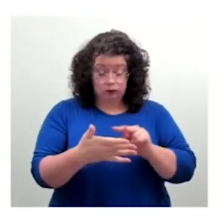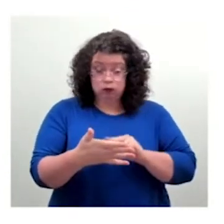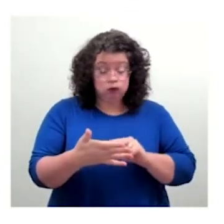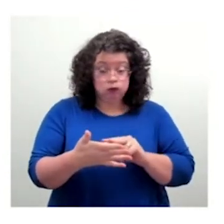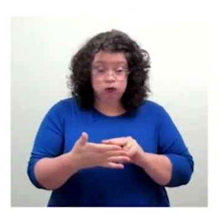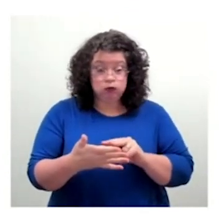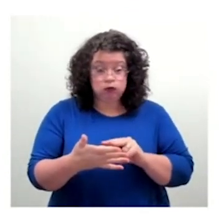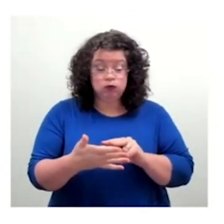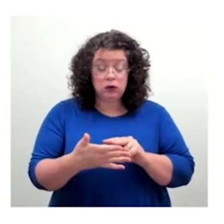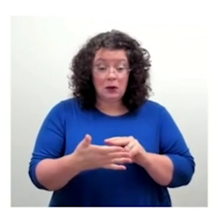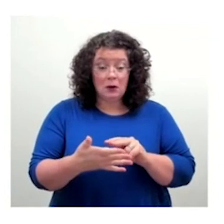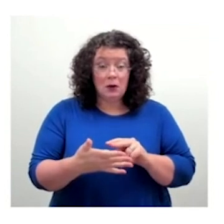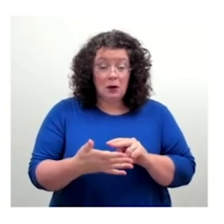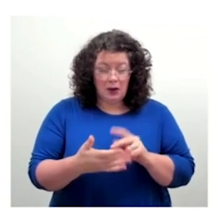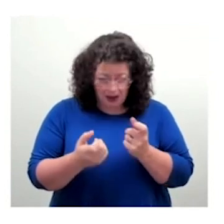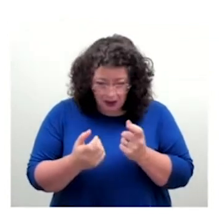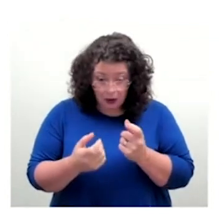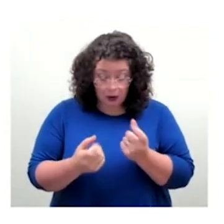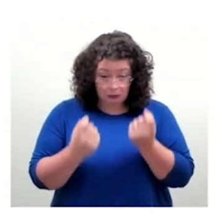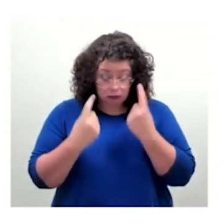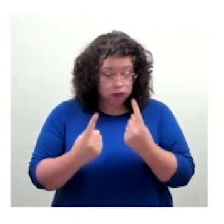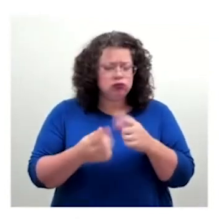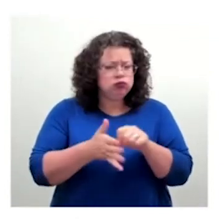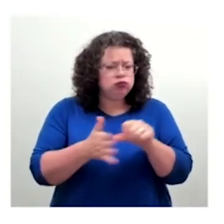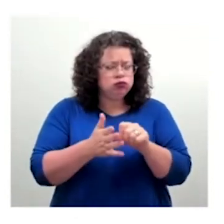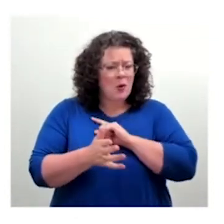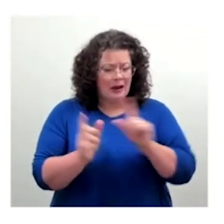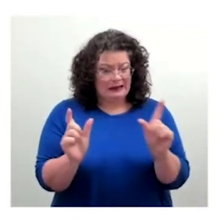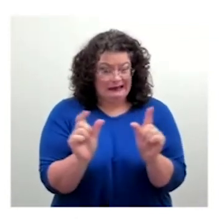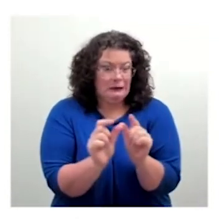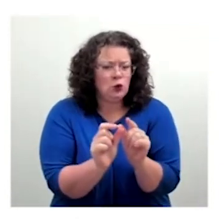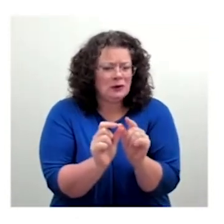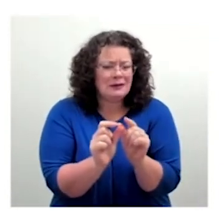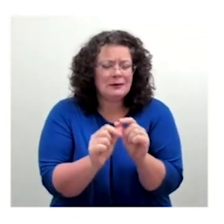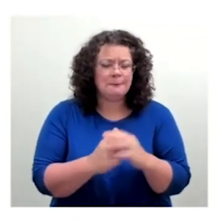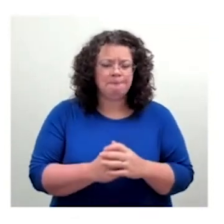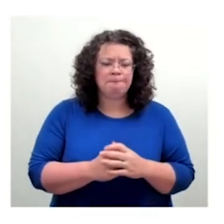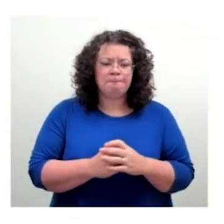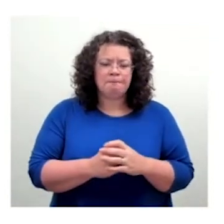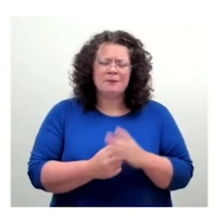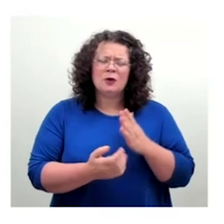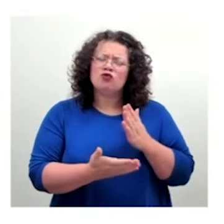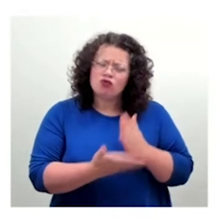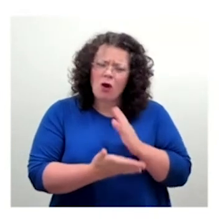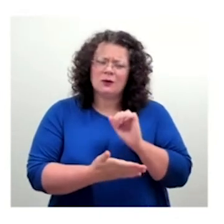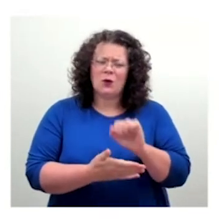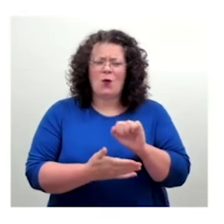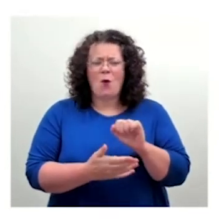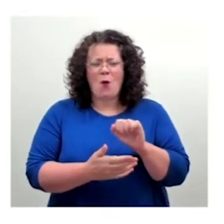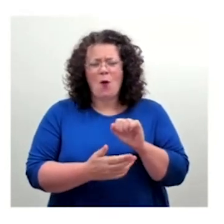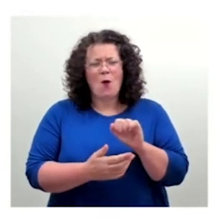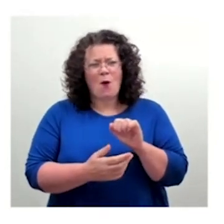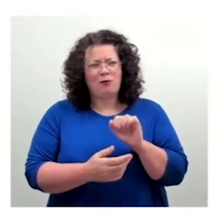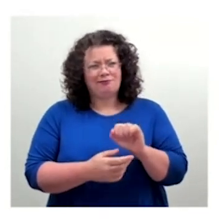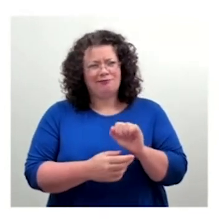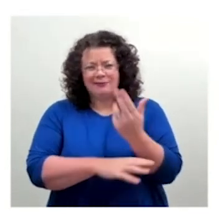tend to have a good idea of what they're doing. You know, just leave it. Use it as it is. know. Thank you. And one more question. Bruno,